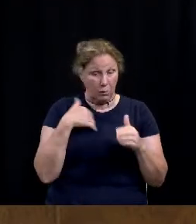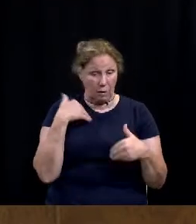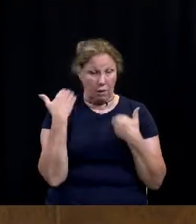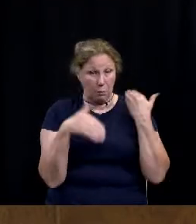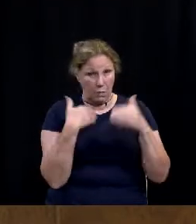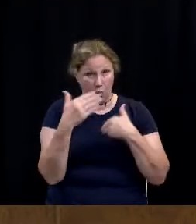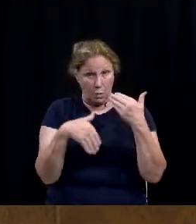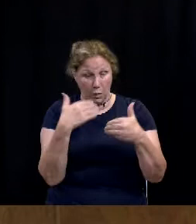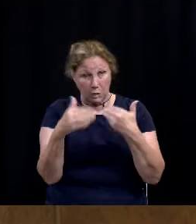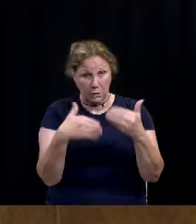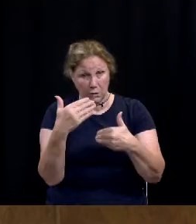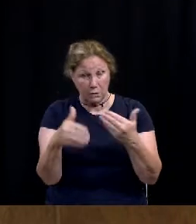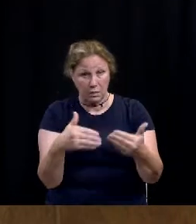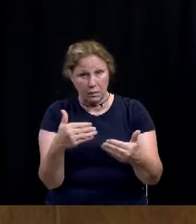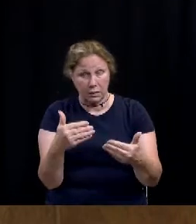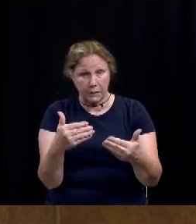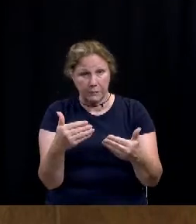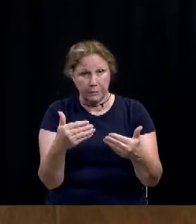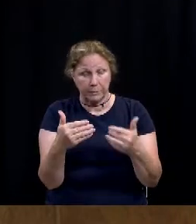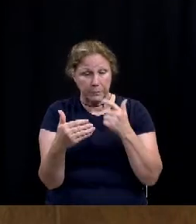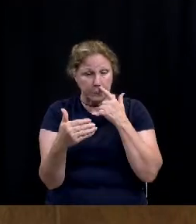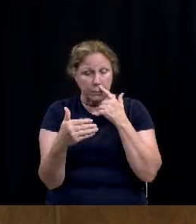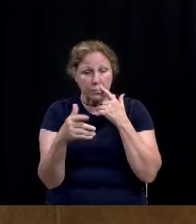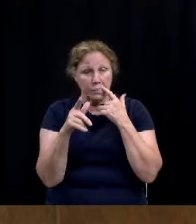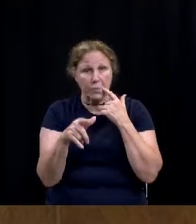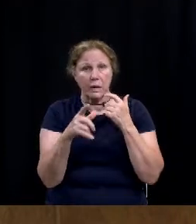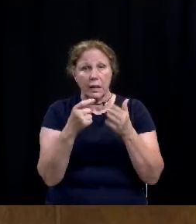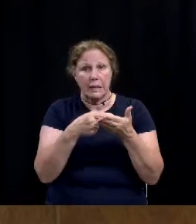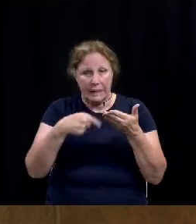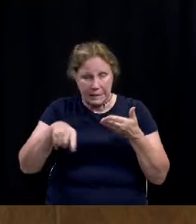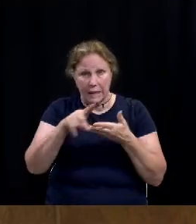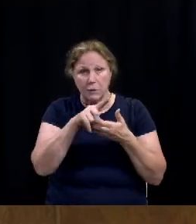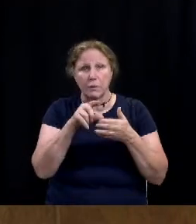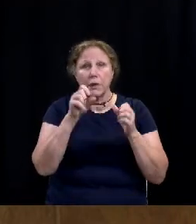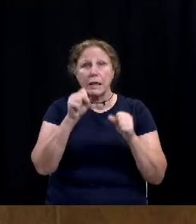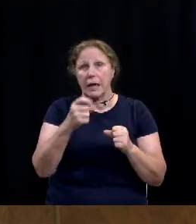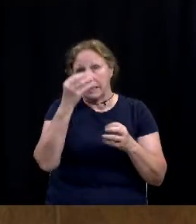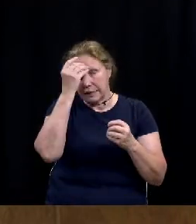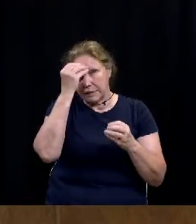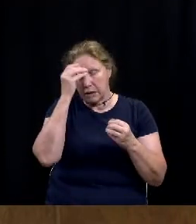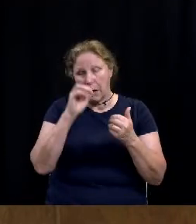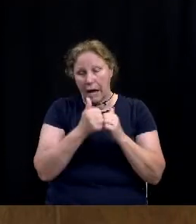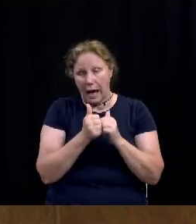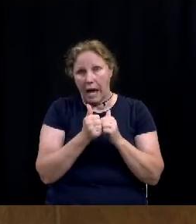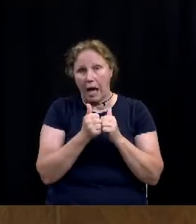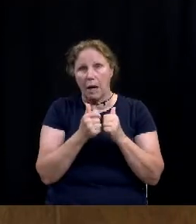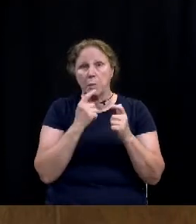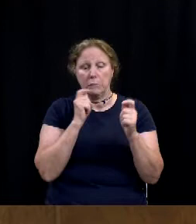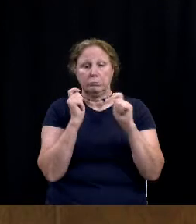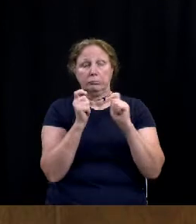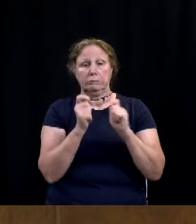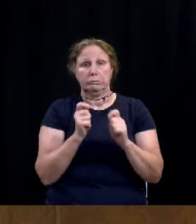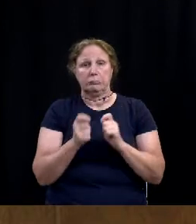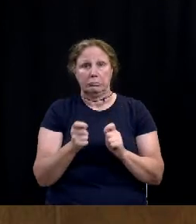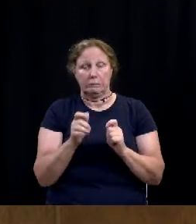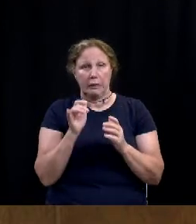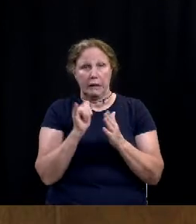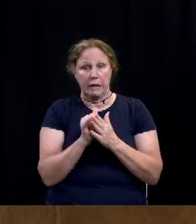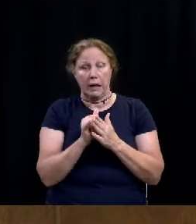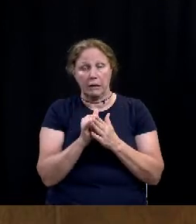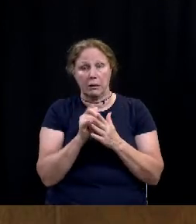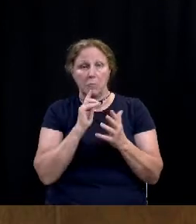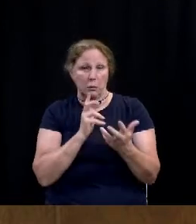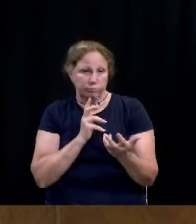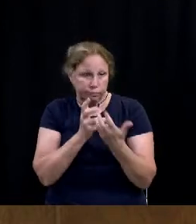fee next week, if we can be thinking about how we maybe tailor that ordinance to